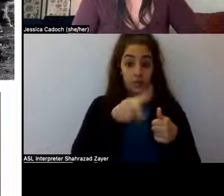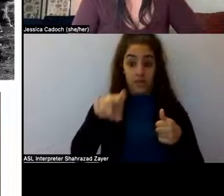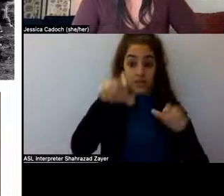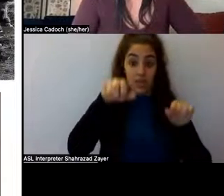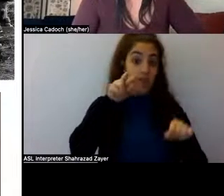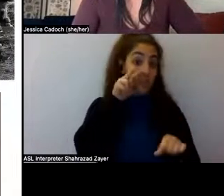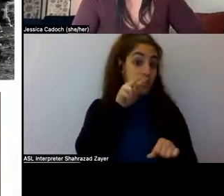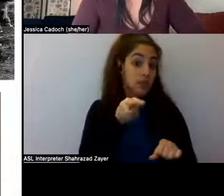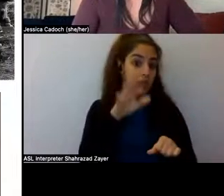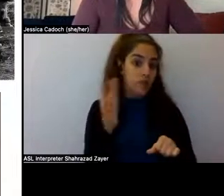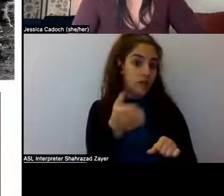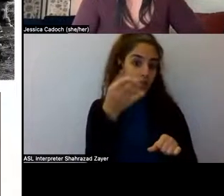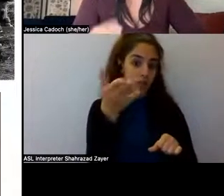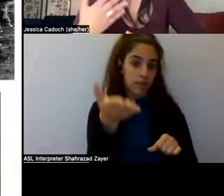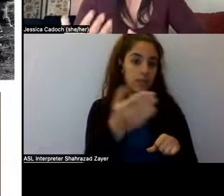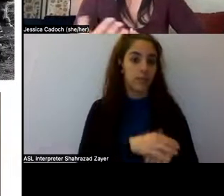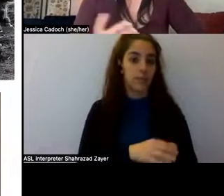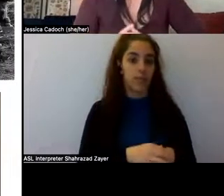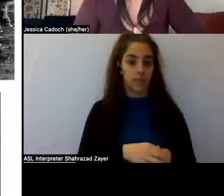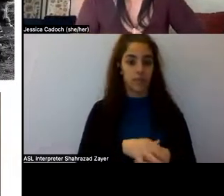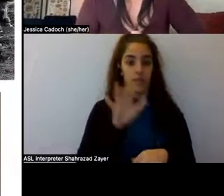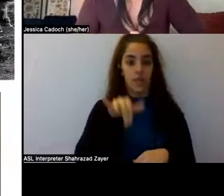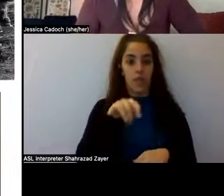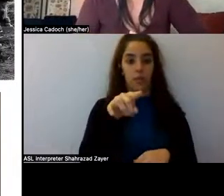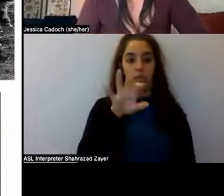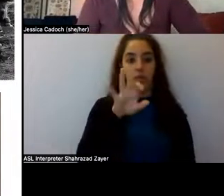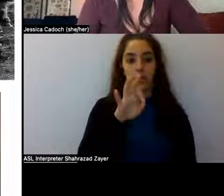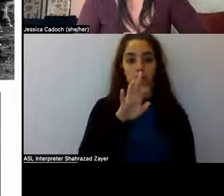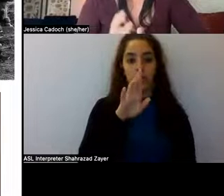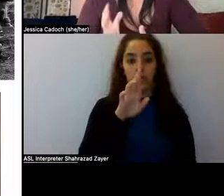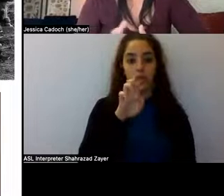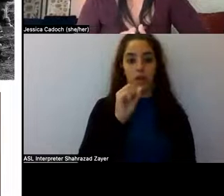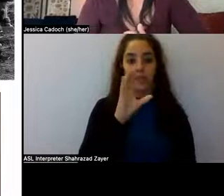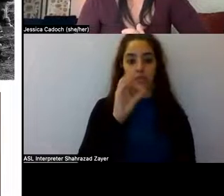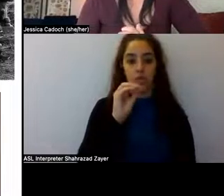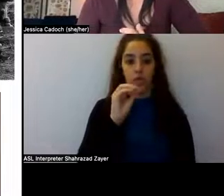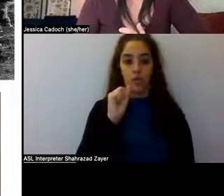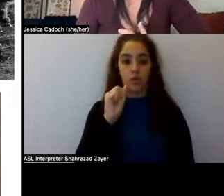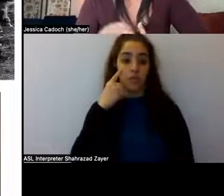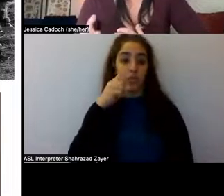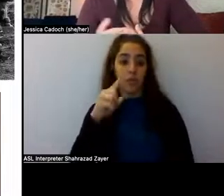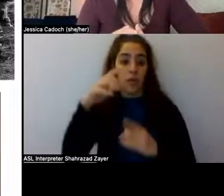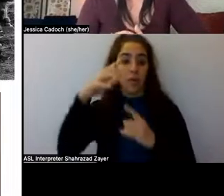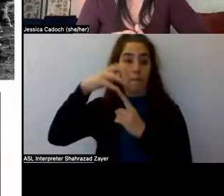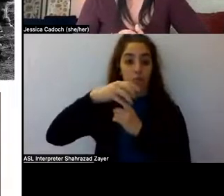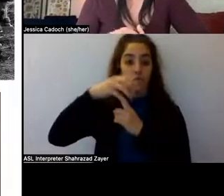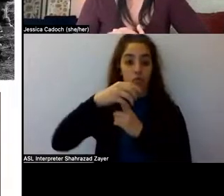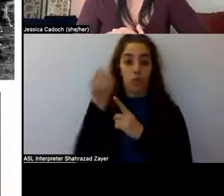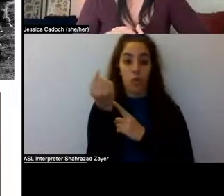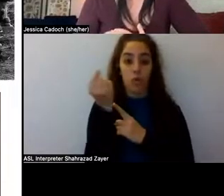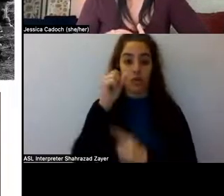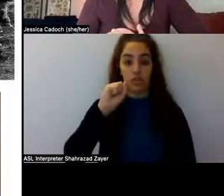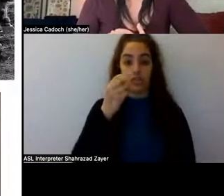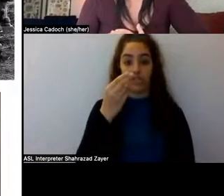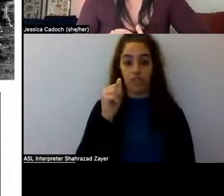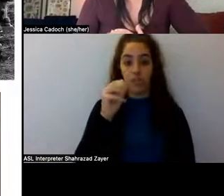you can just see, you know, this one is a, is a fresco of, um, a mushroom, uh, holding shot. Um, which was found